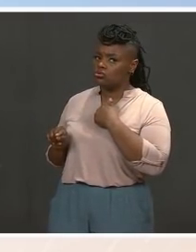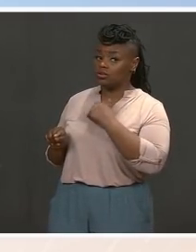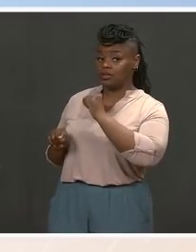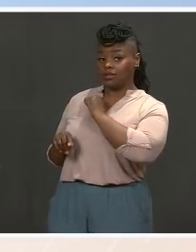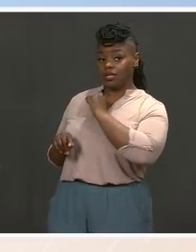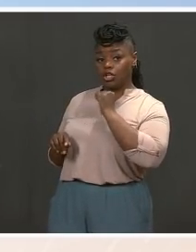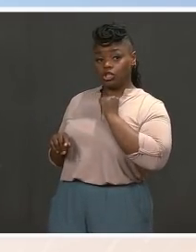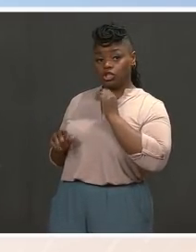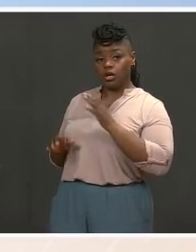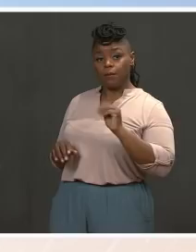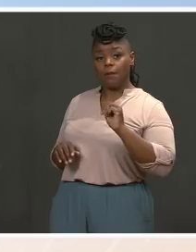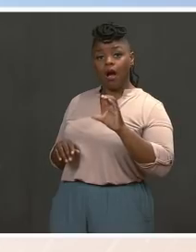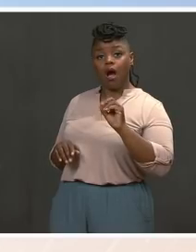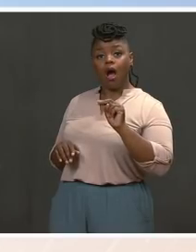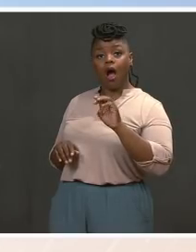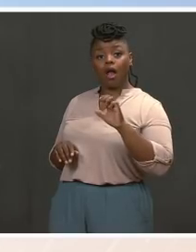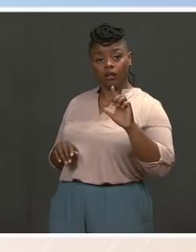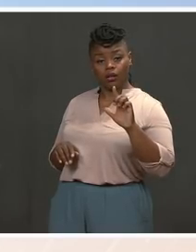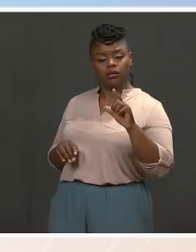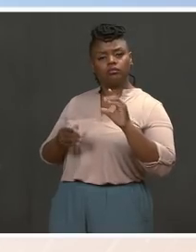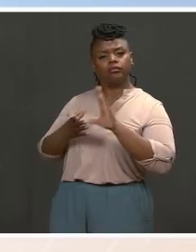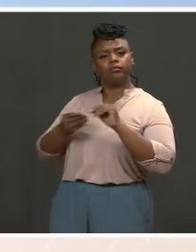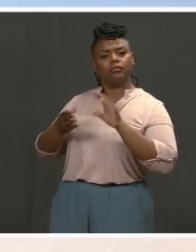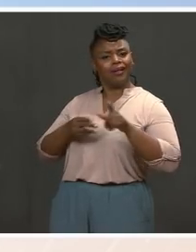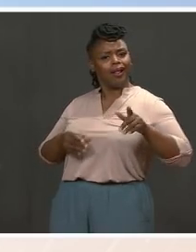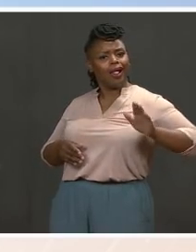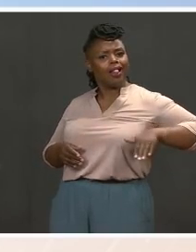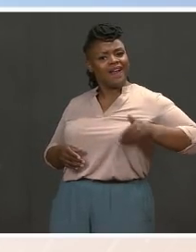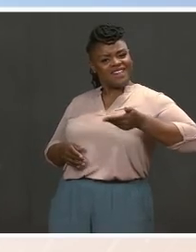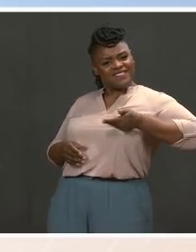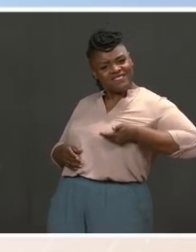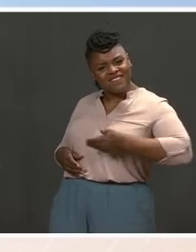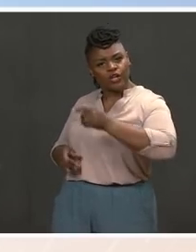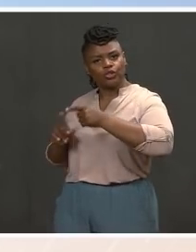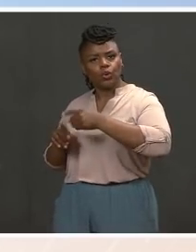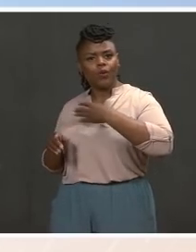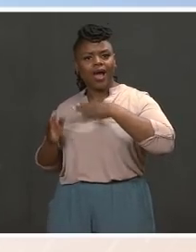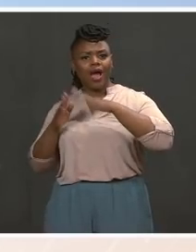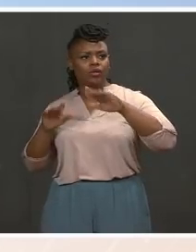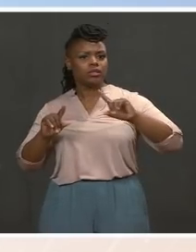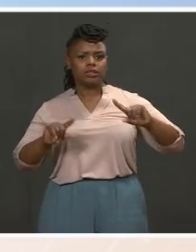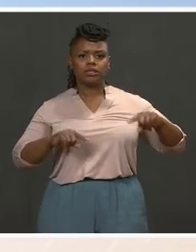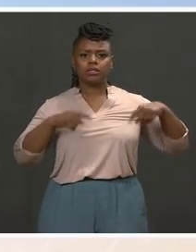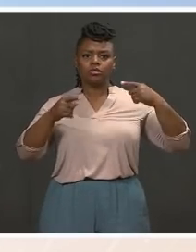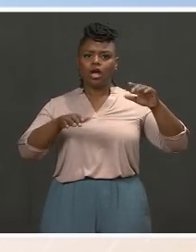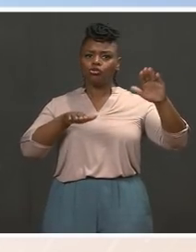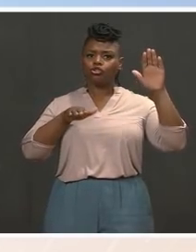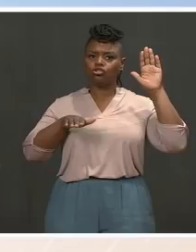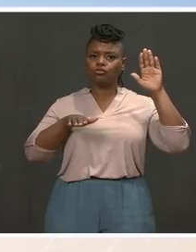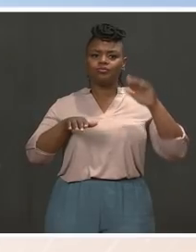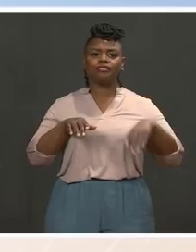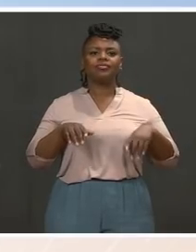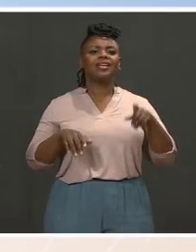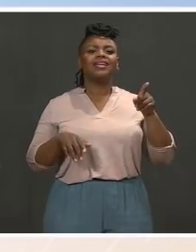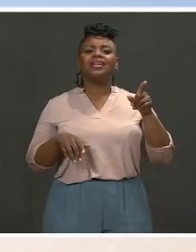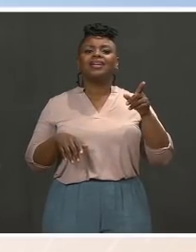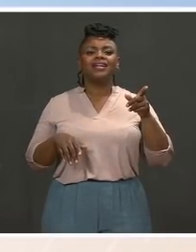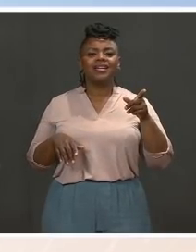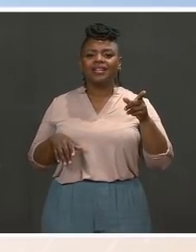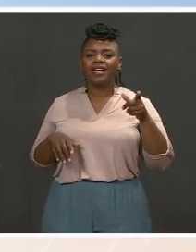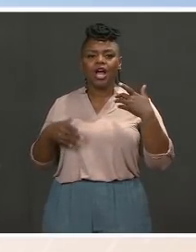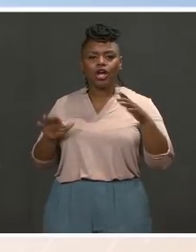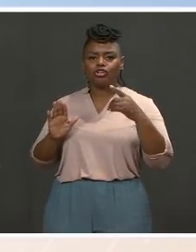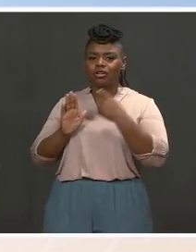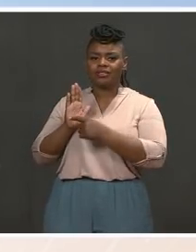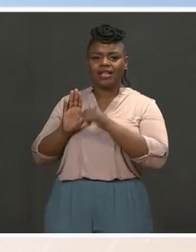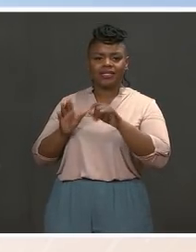White House, and he hasn't had a direct conversation with the President since the inauguration. MS. I think he corrected that statement. MS. Mm-hmm. MS.